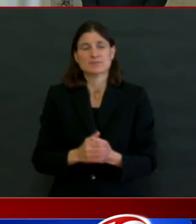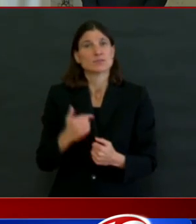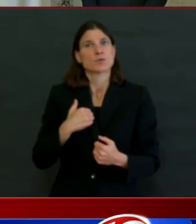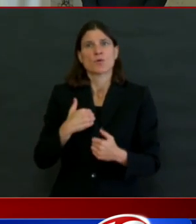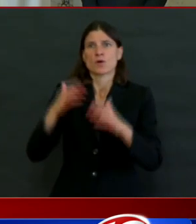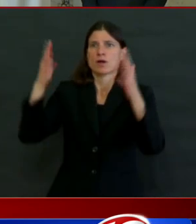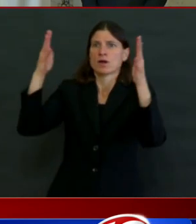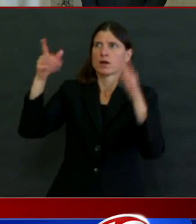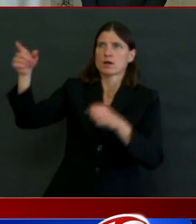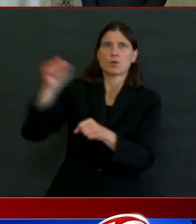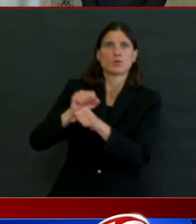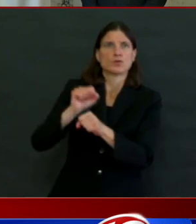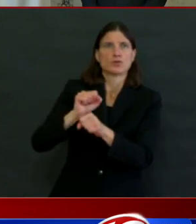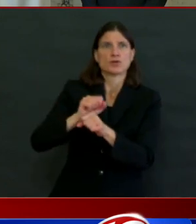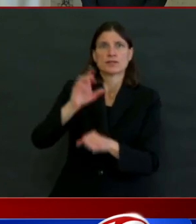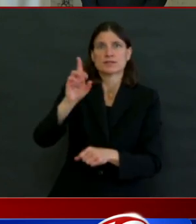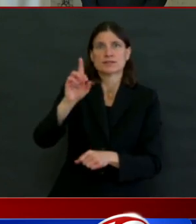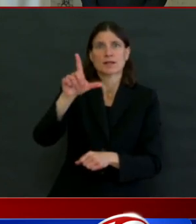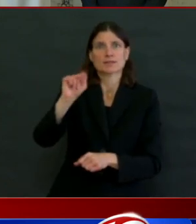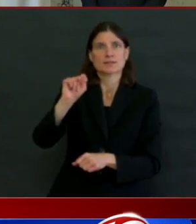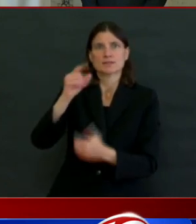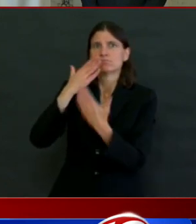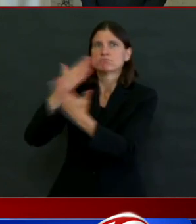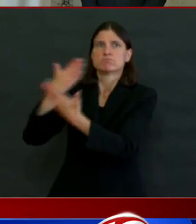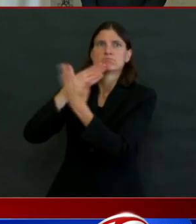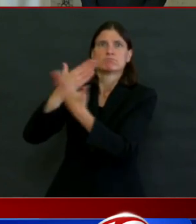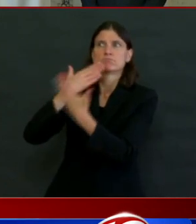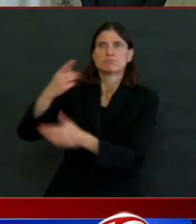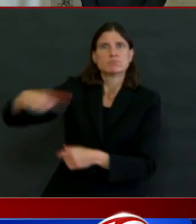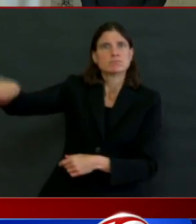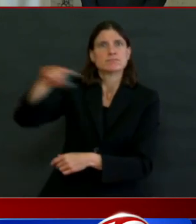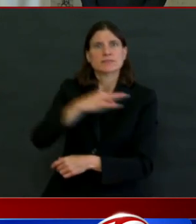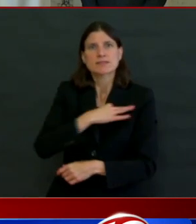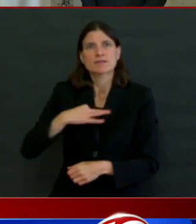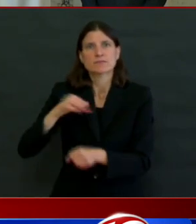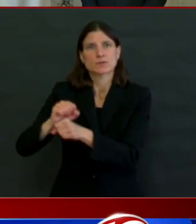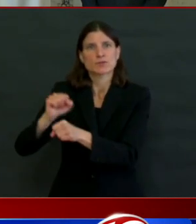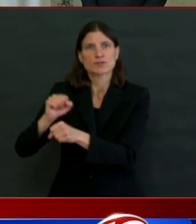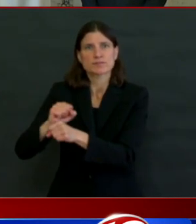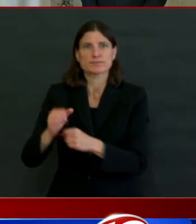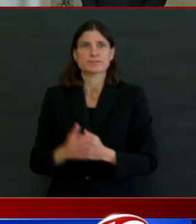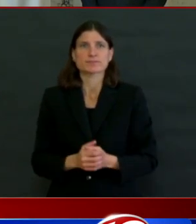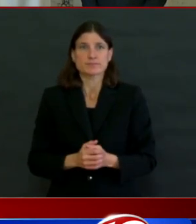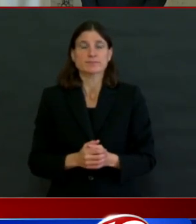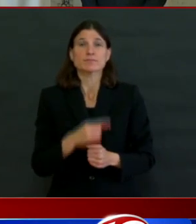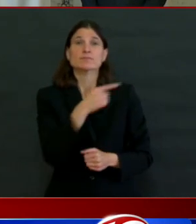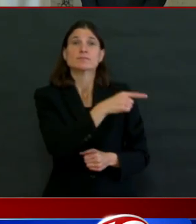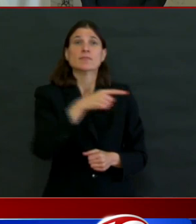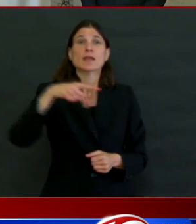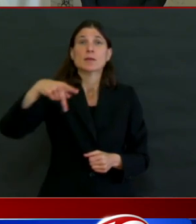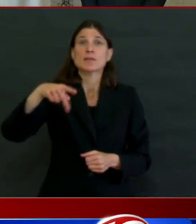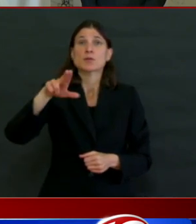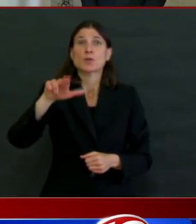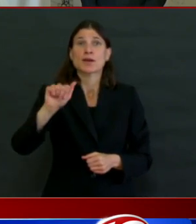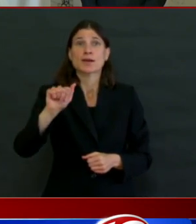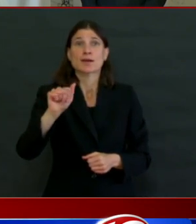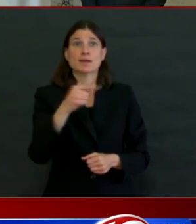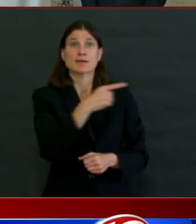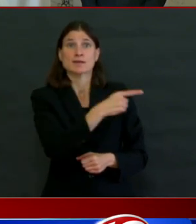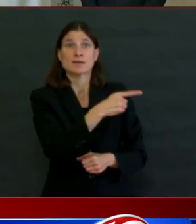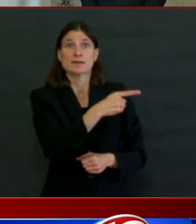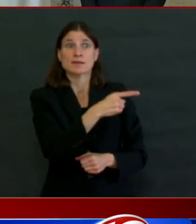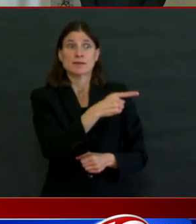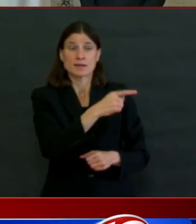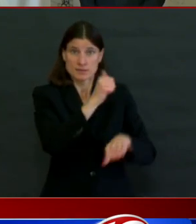started processing the PUA claims. We were the first or one of the first states in America to start